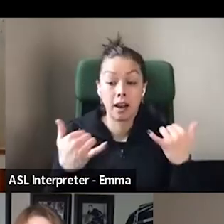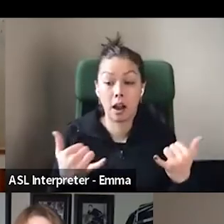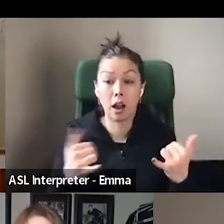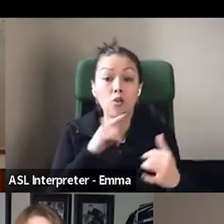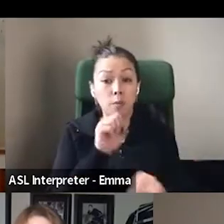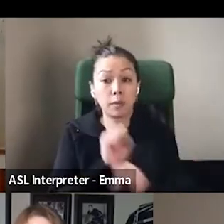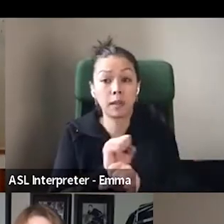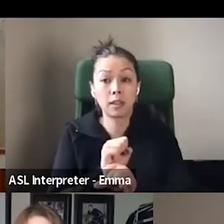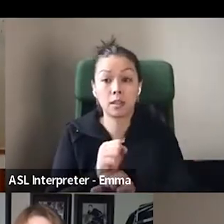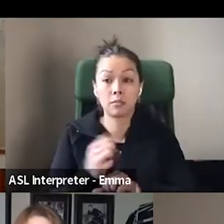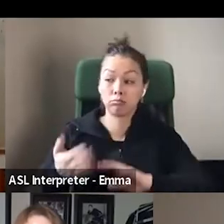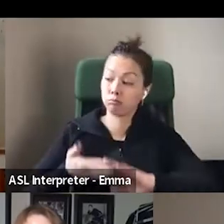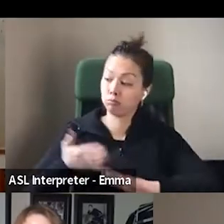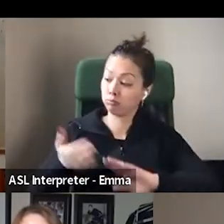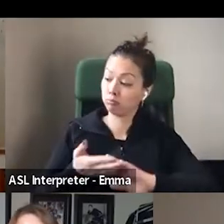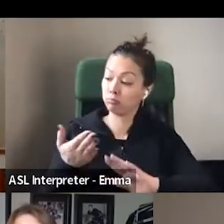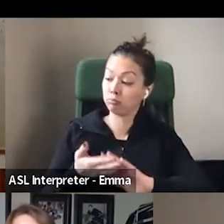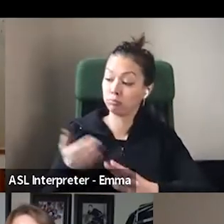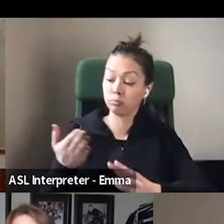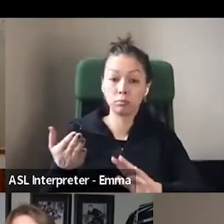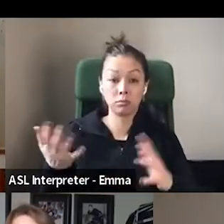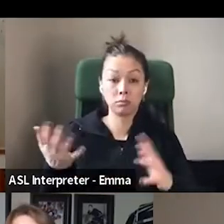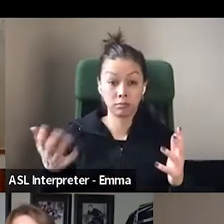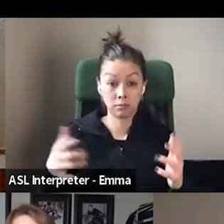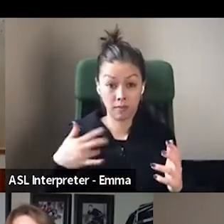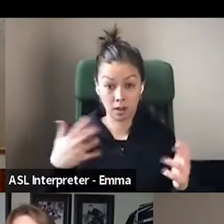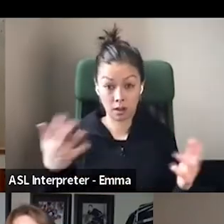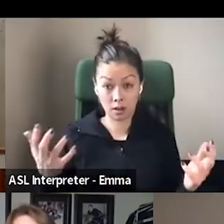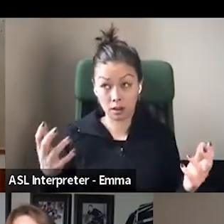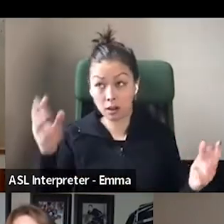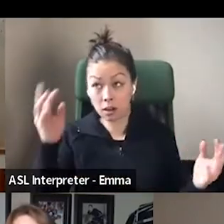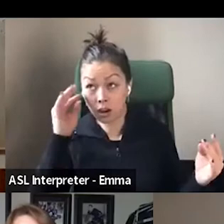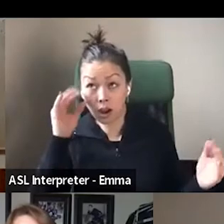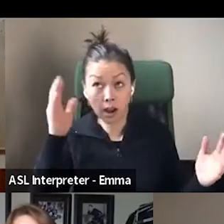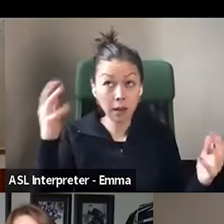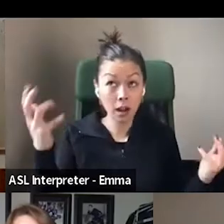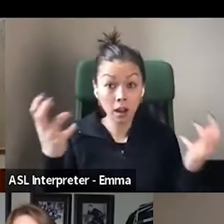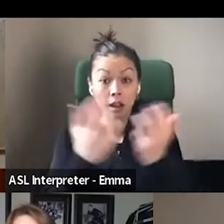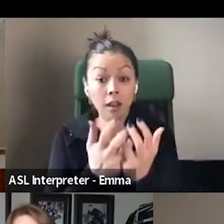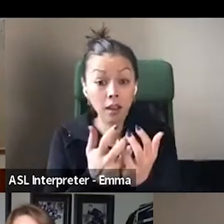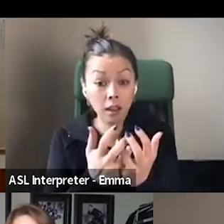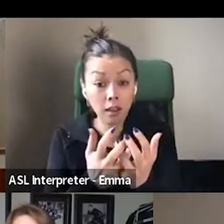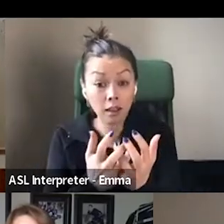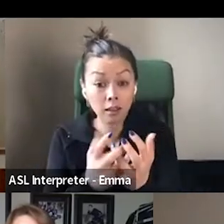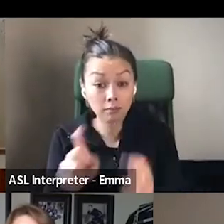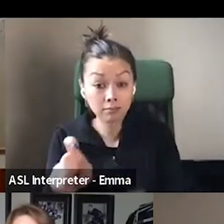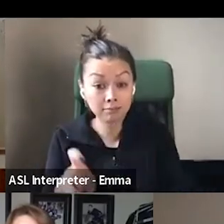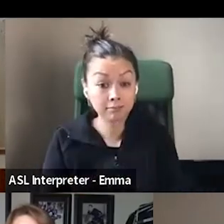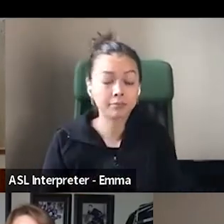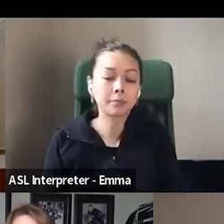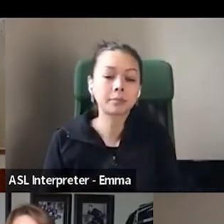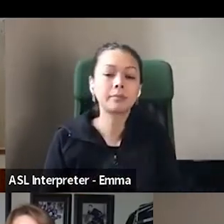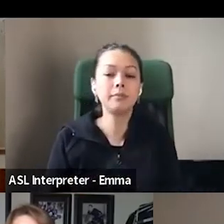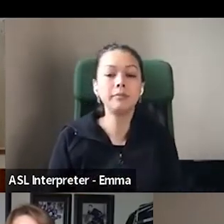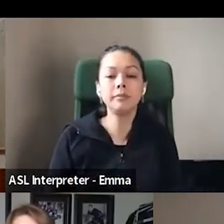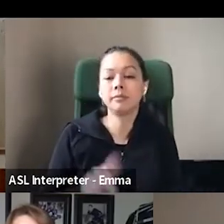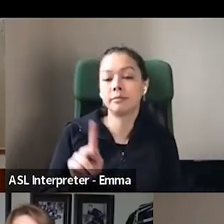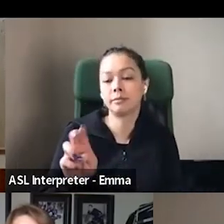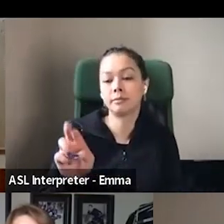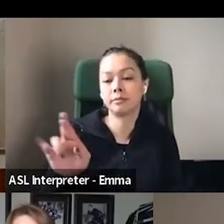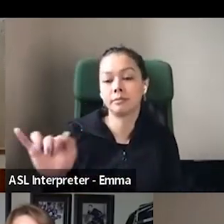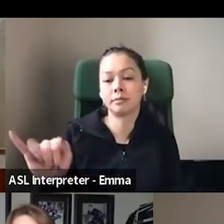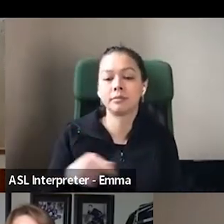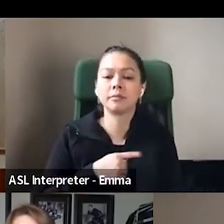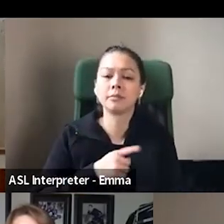honestly, this is, I'm keep in mind, I am not two months in. So I, I have, um, really rose colored